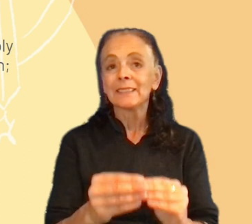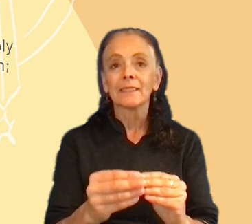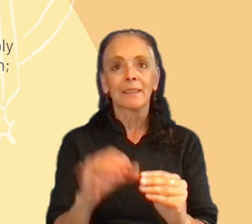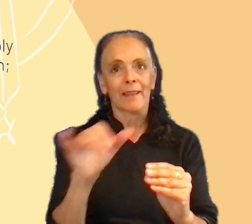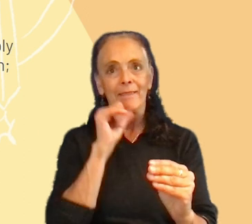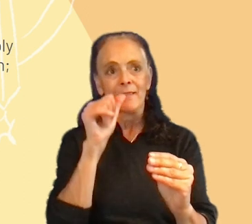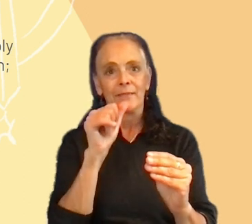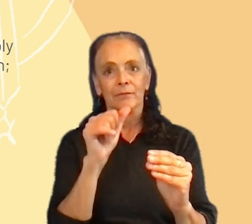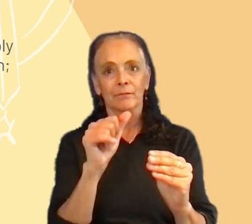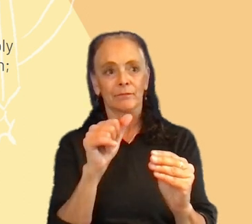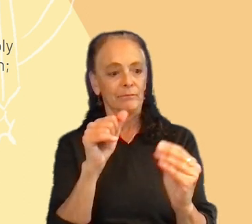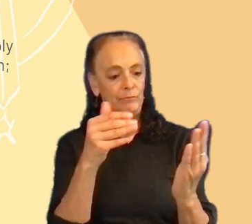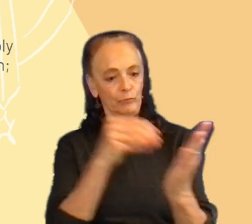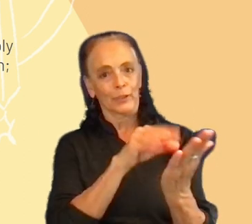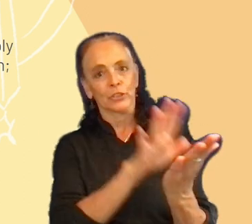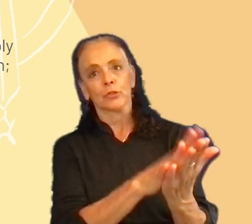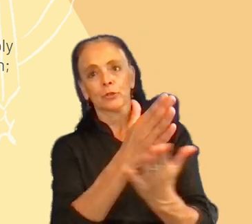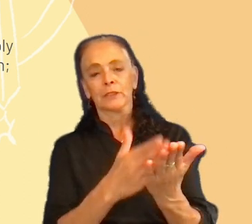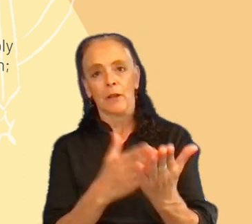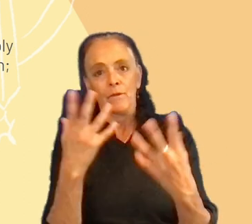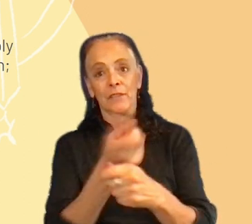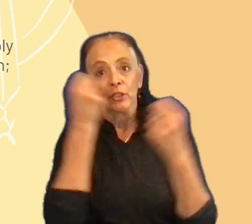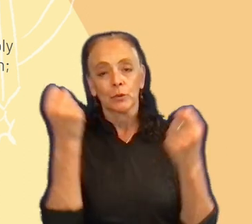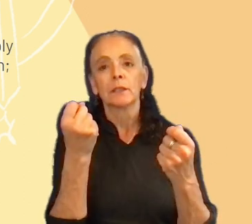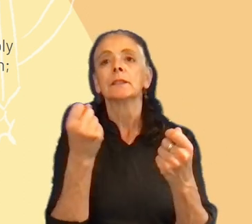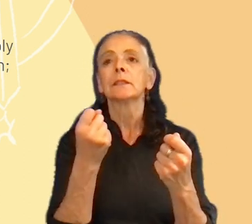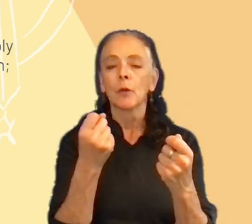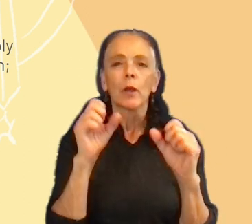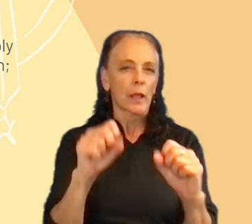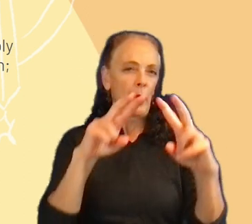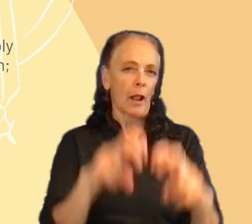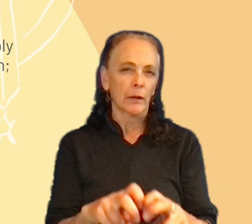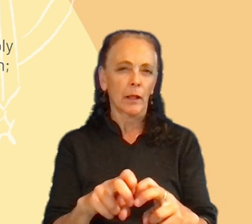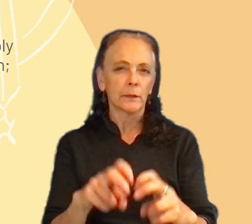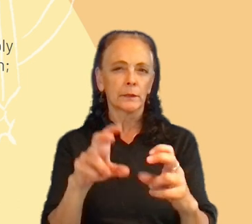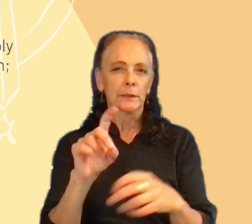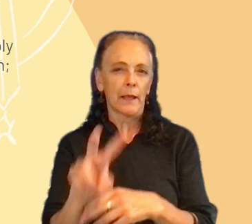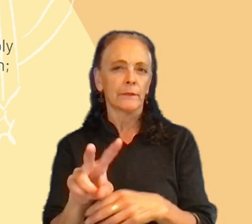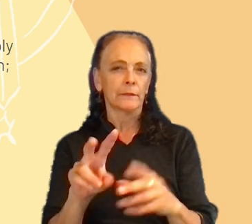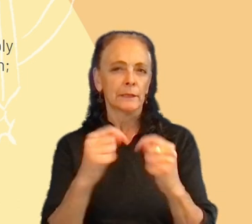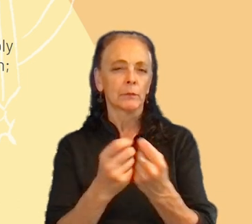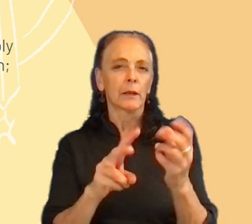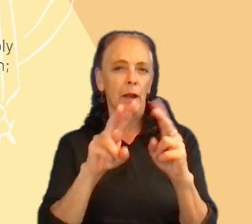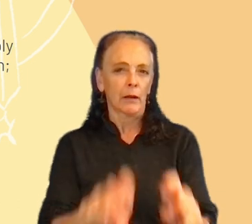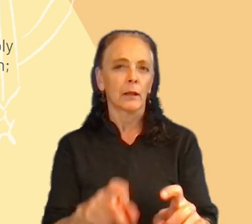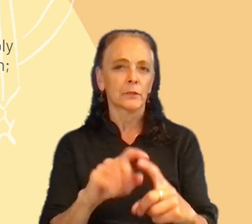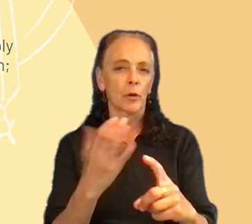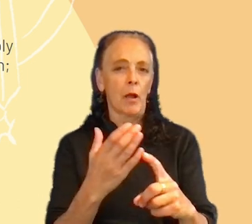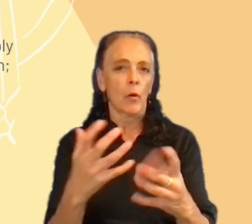They can be analyzed deeply by the development team from this data that we collected.